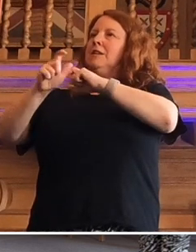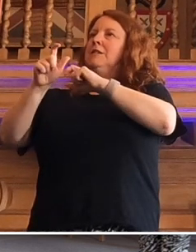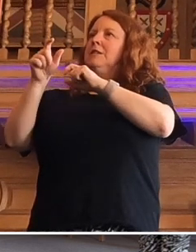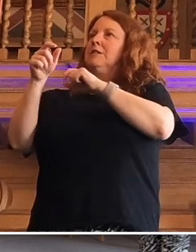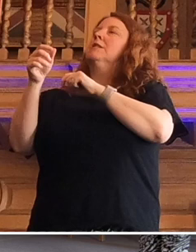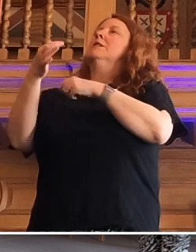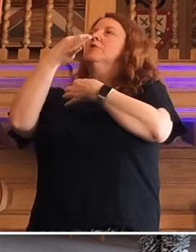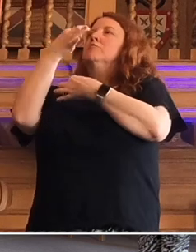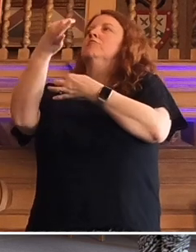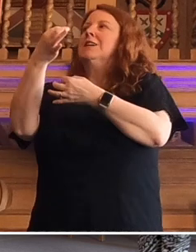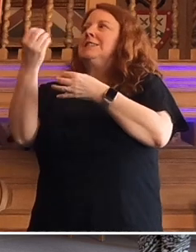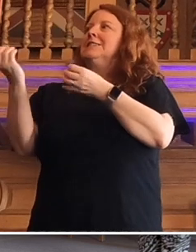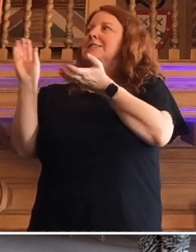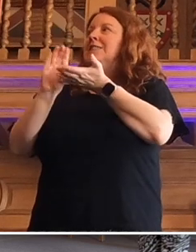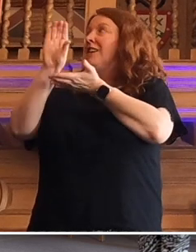investors.